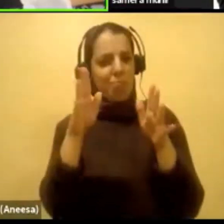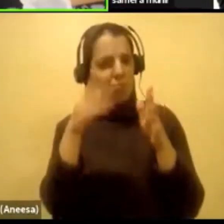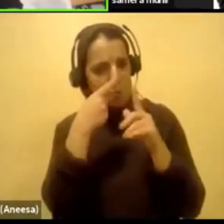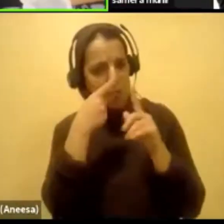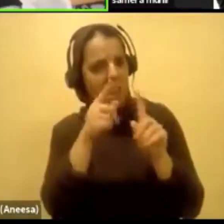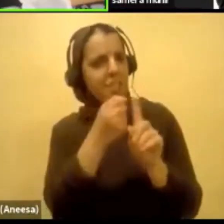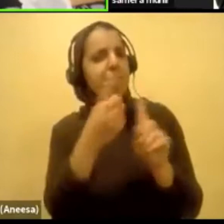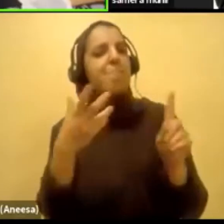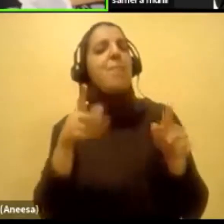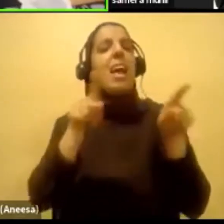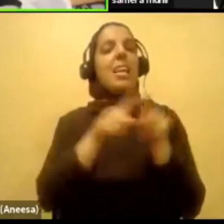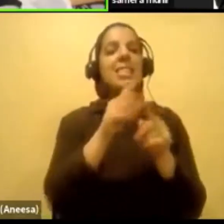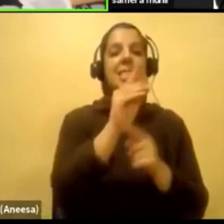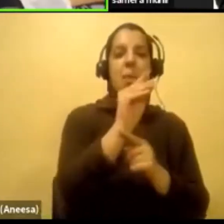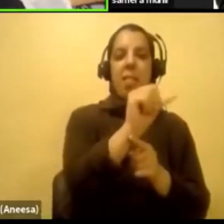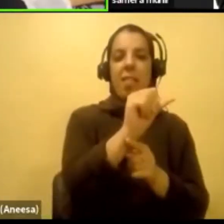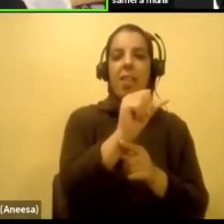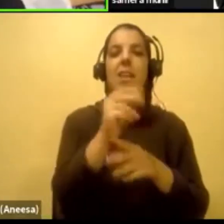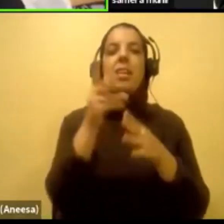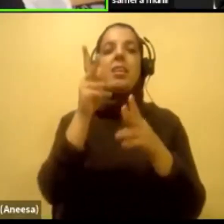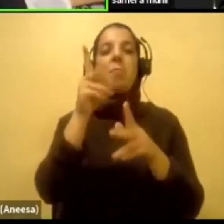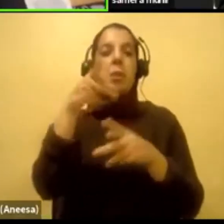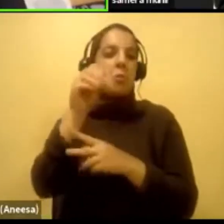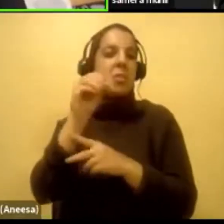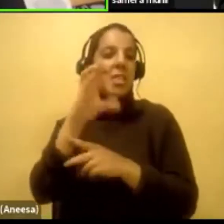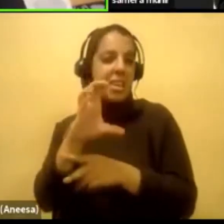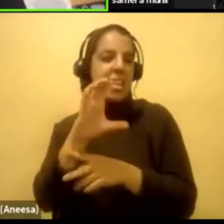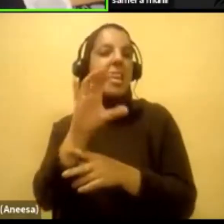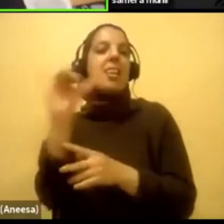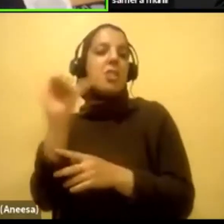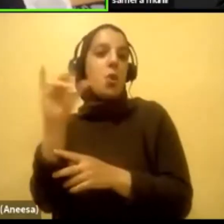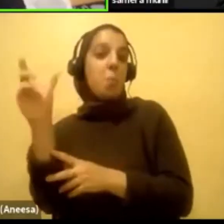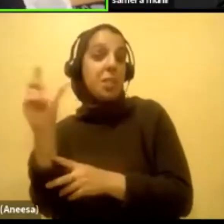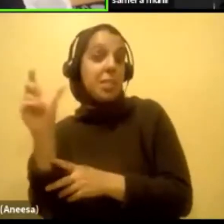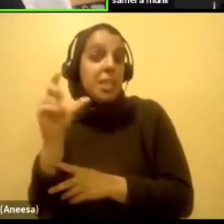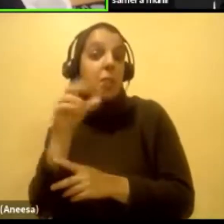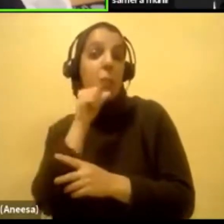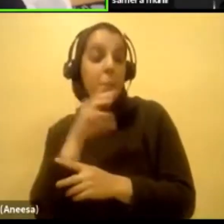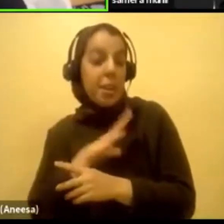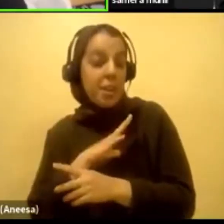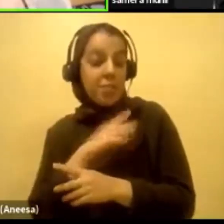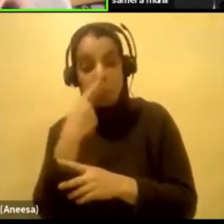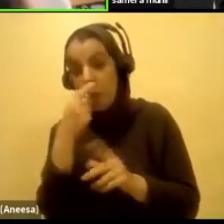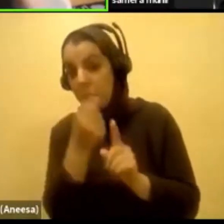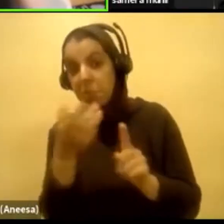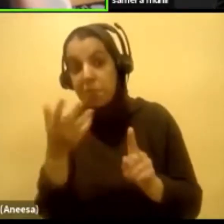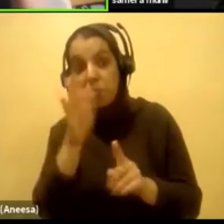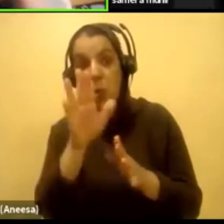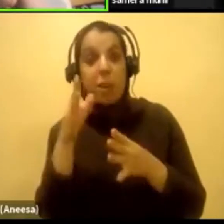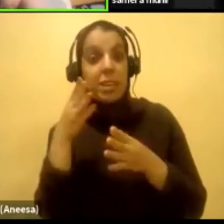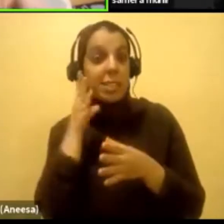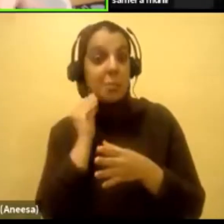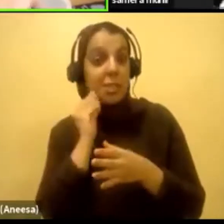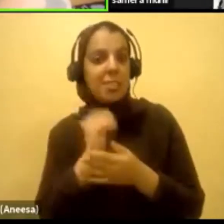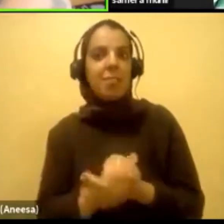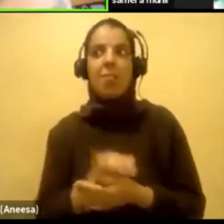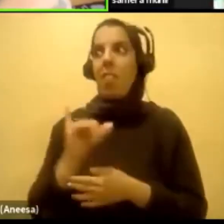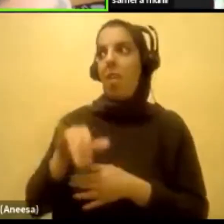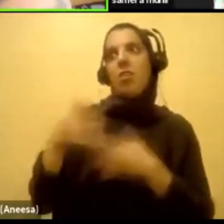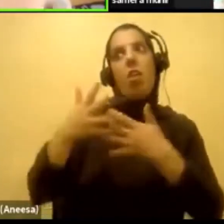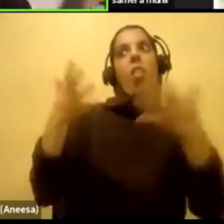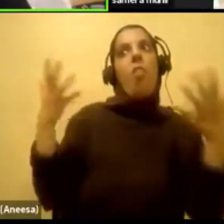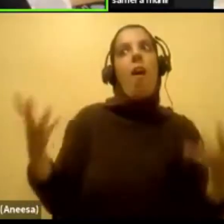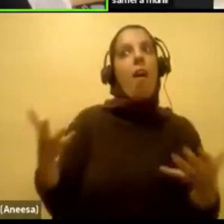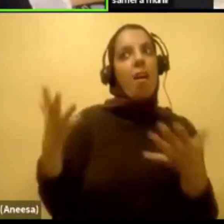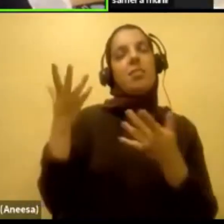yeah, this is super loaded. So, you know, as I was growing up, I always felt like I was too Muslim for the